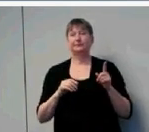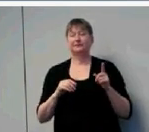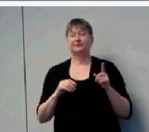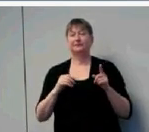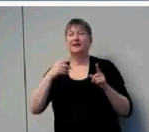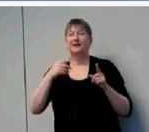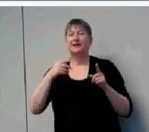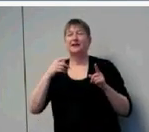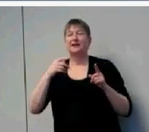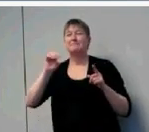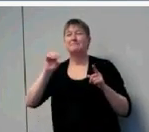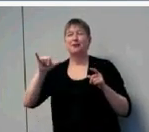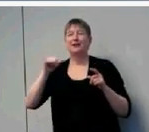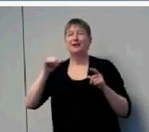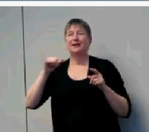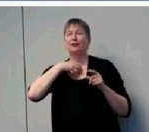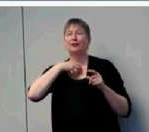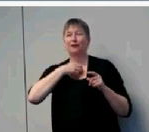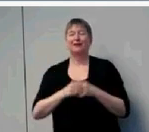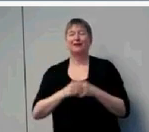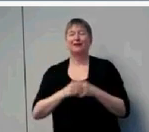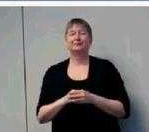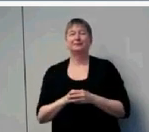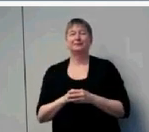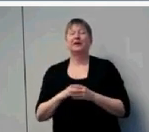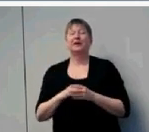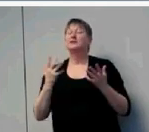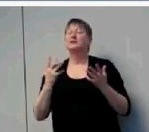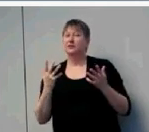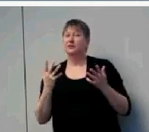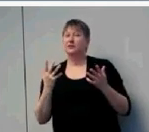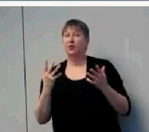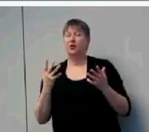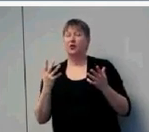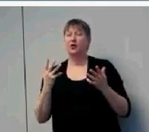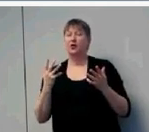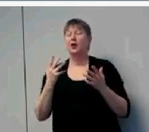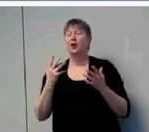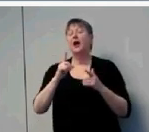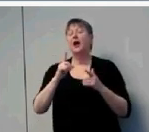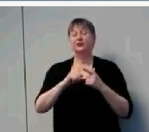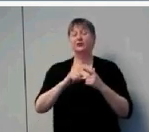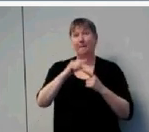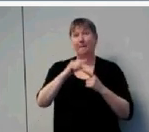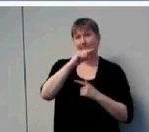And by five to six years of age, that difference is nearly one standard deviation.